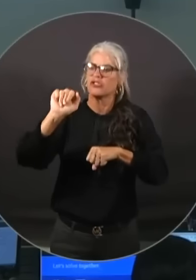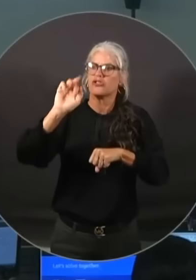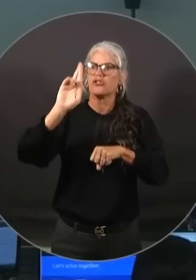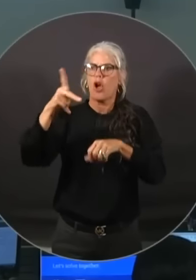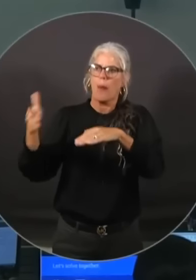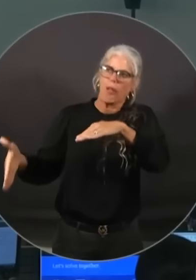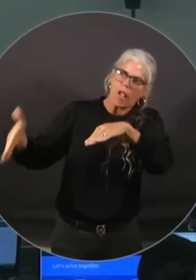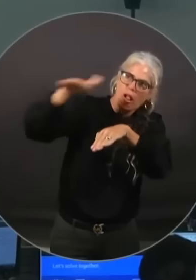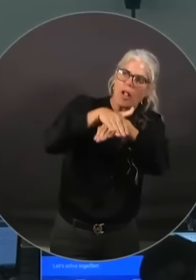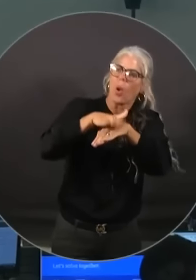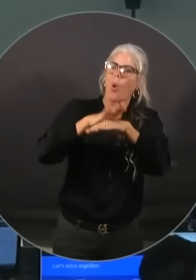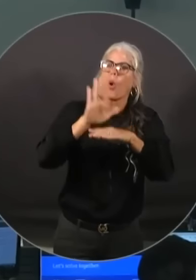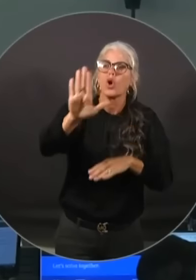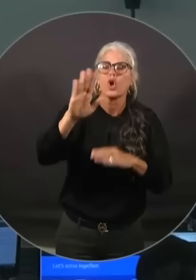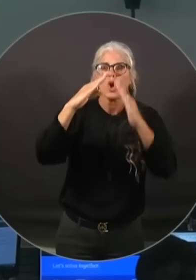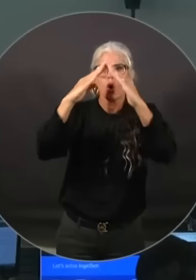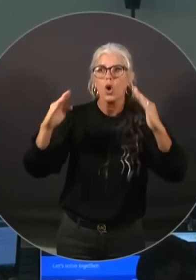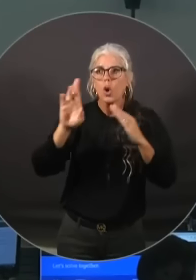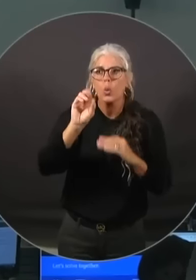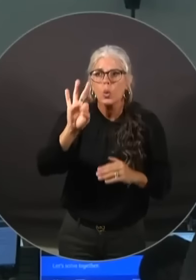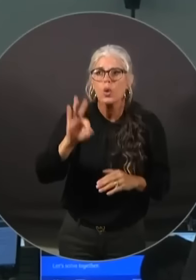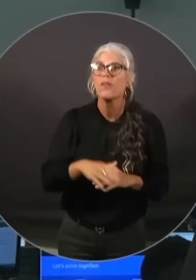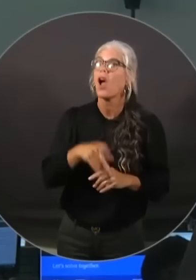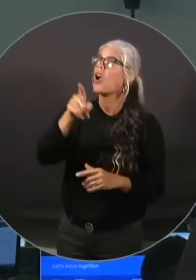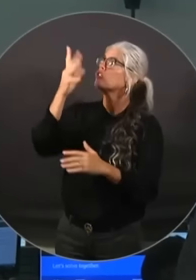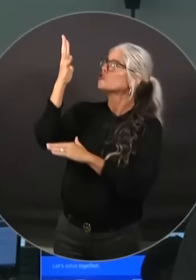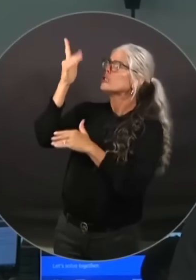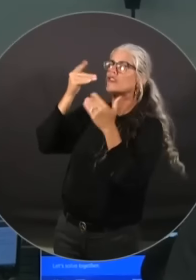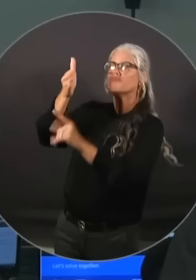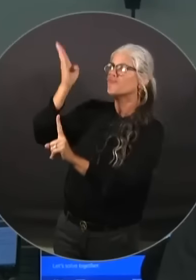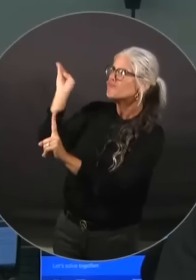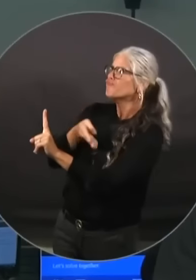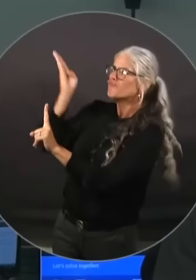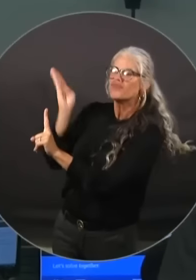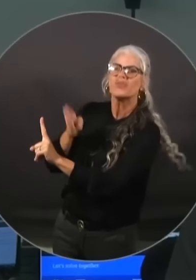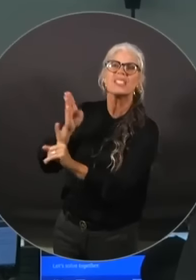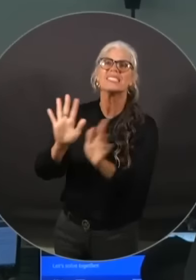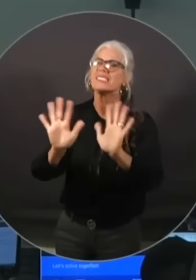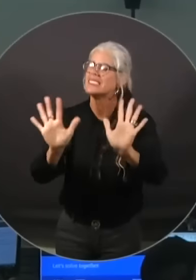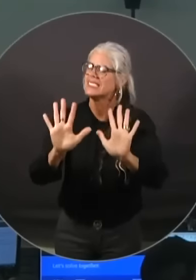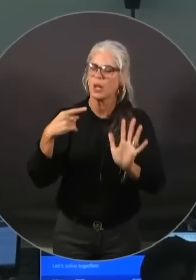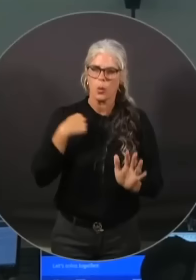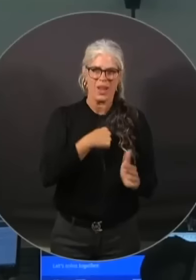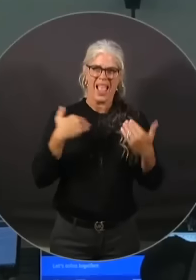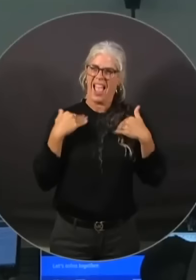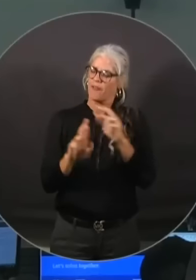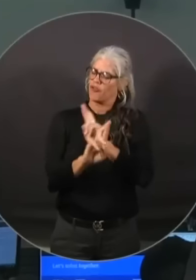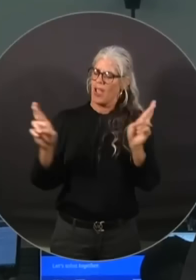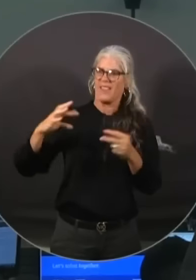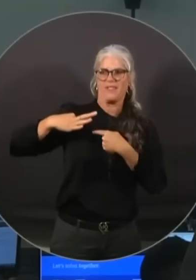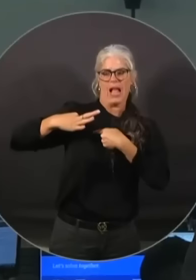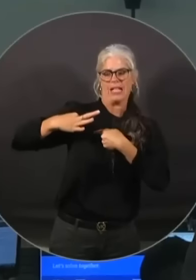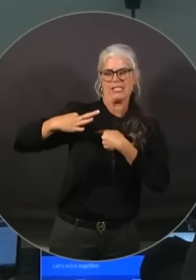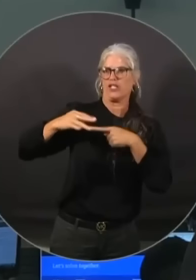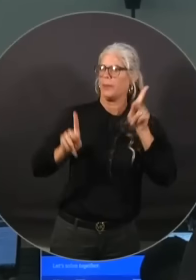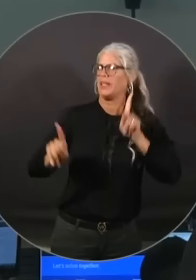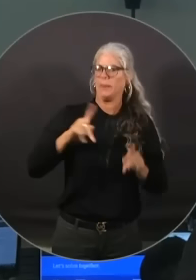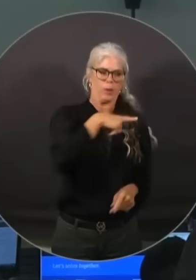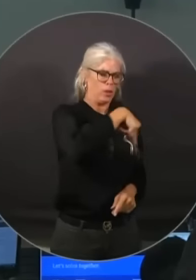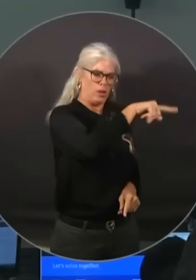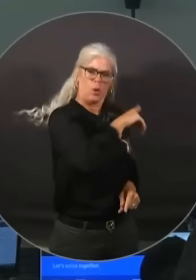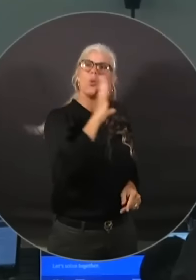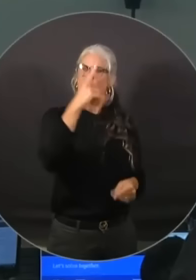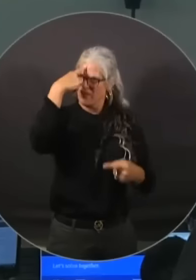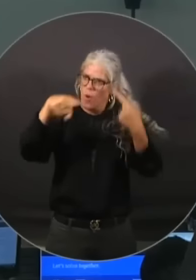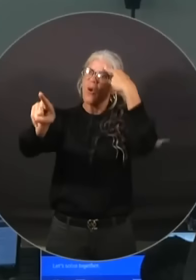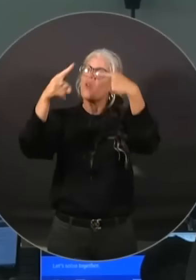have volunteer organizations that will come and help you with that. All you need to do is reach out to your local emergency management agency or call